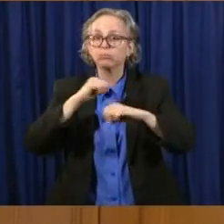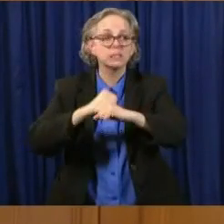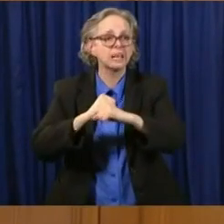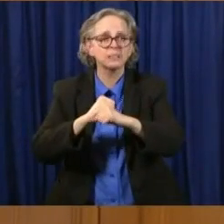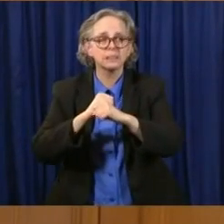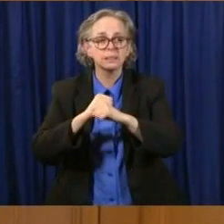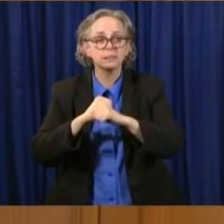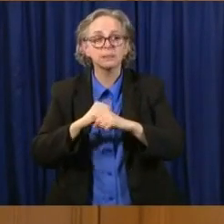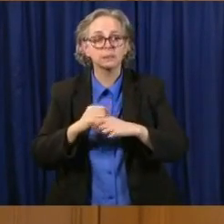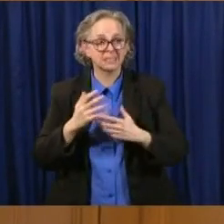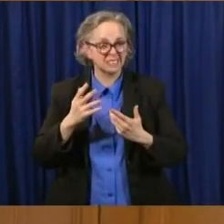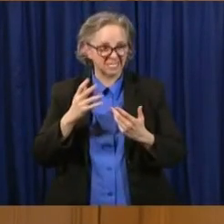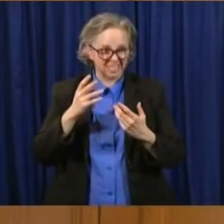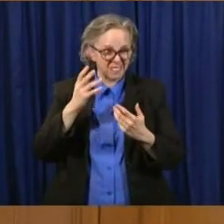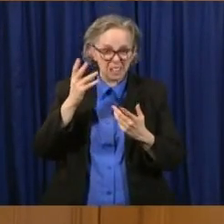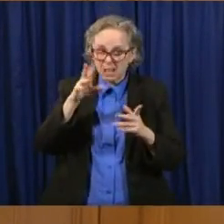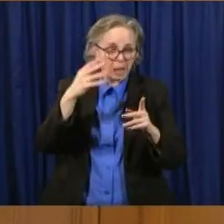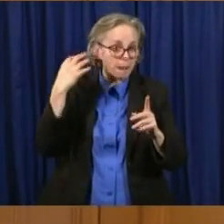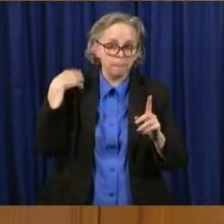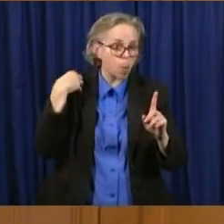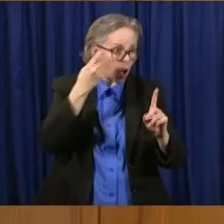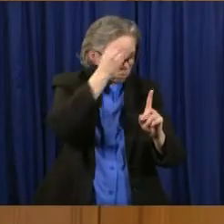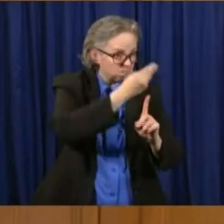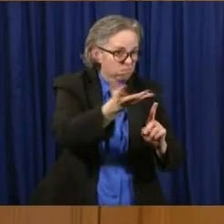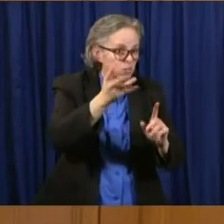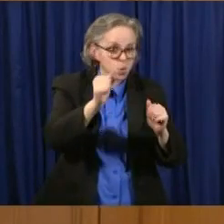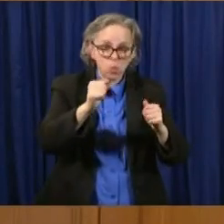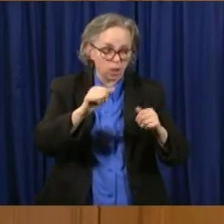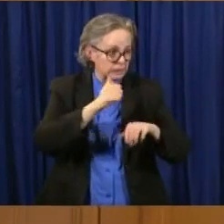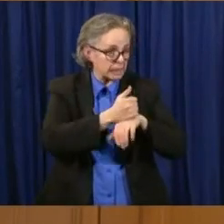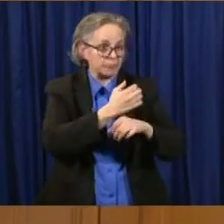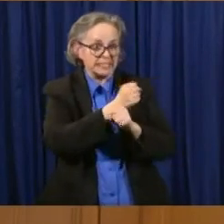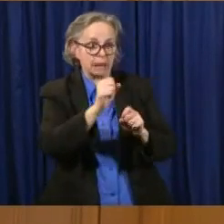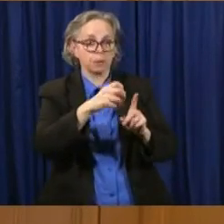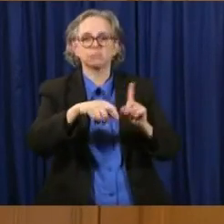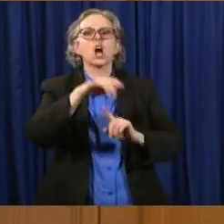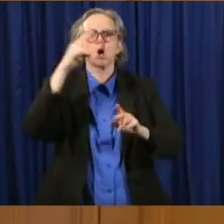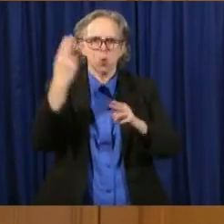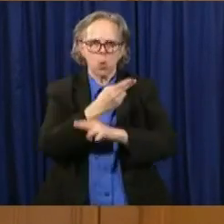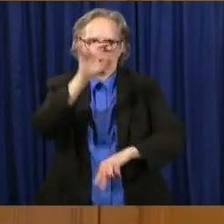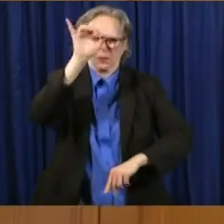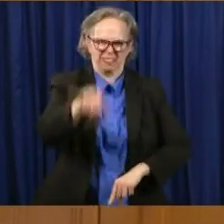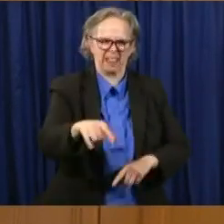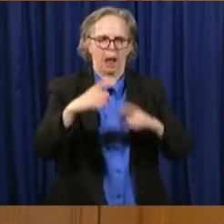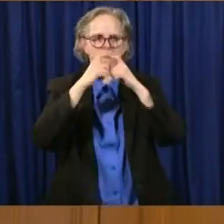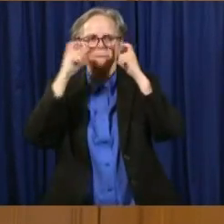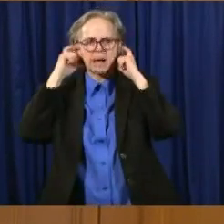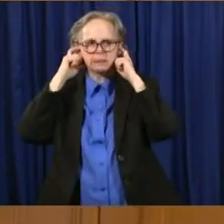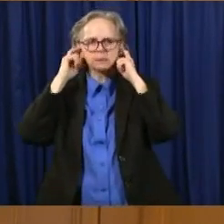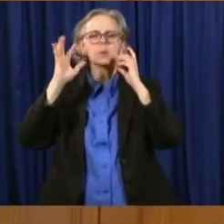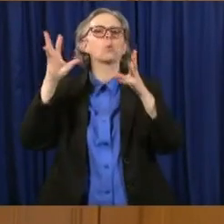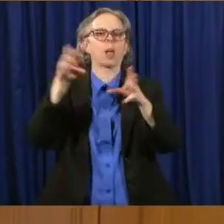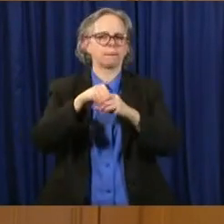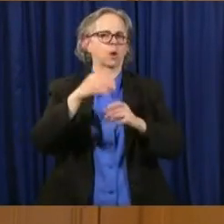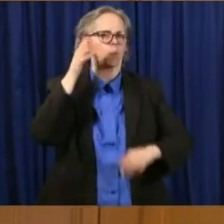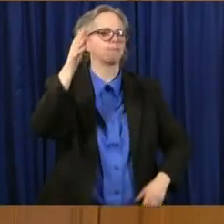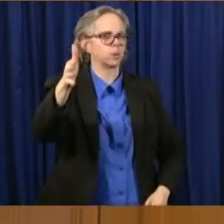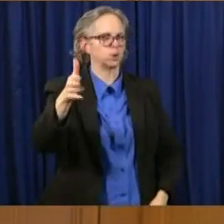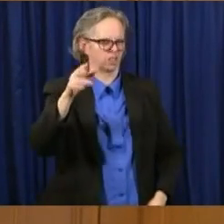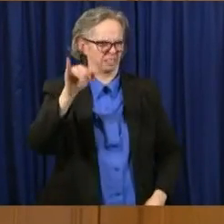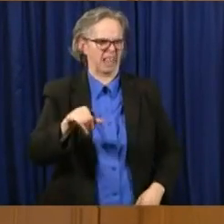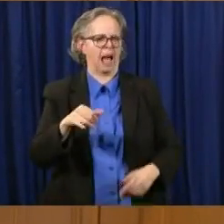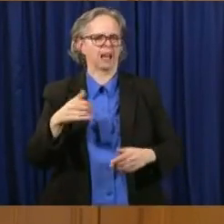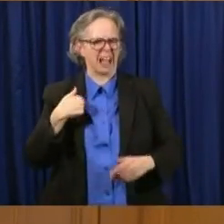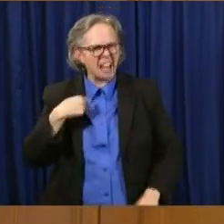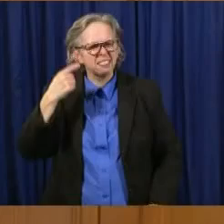making safe workplaces, these masks are part of the future. And I think that's exciting because at a time when sometimes we feel like